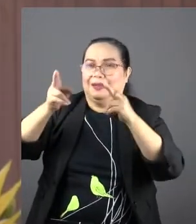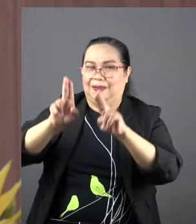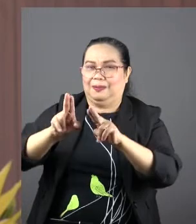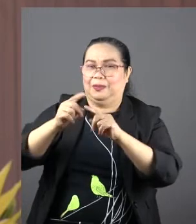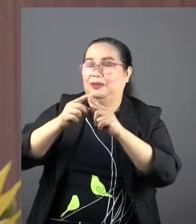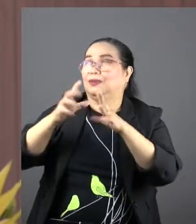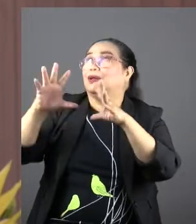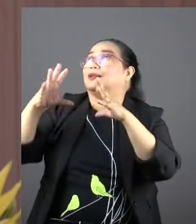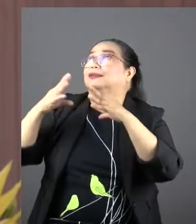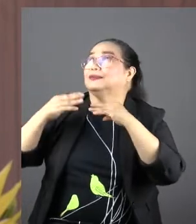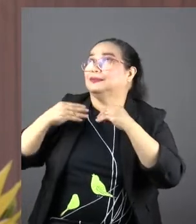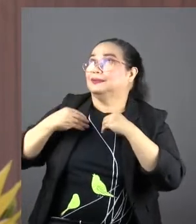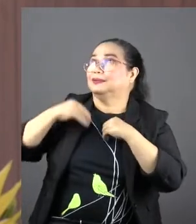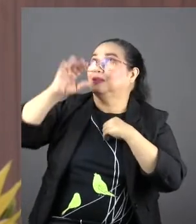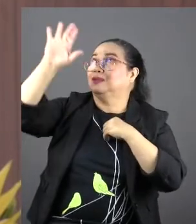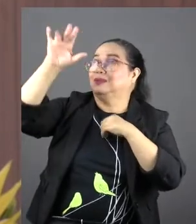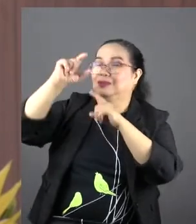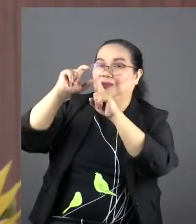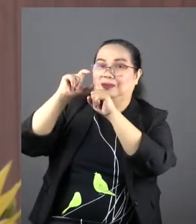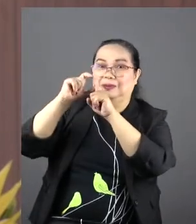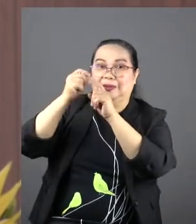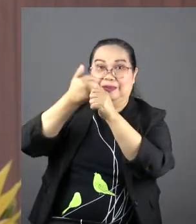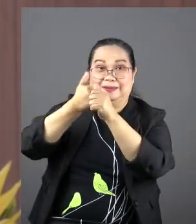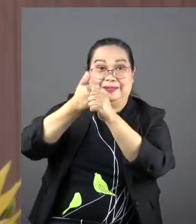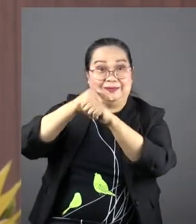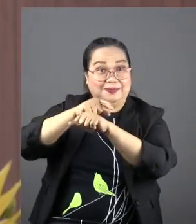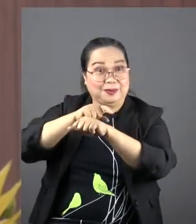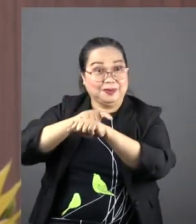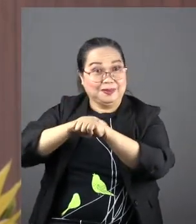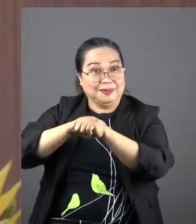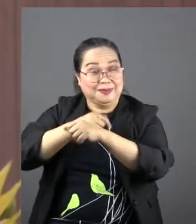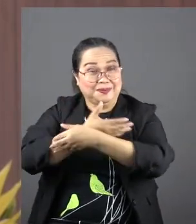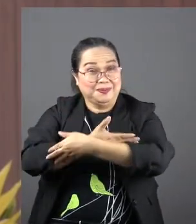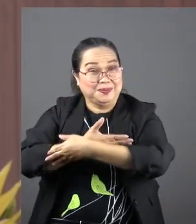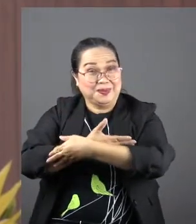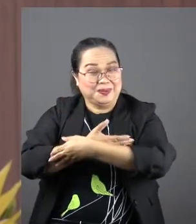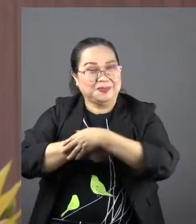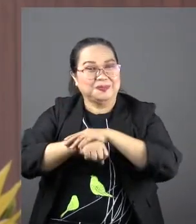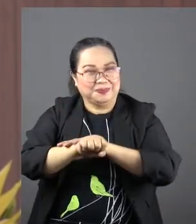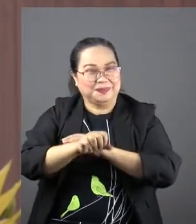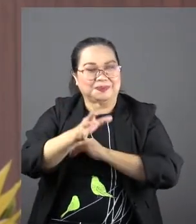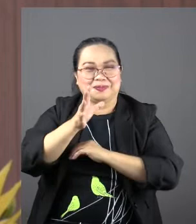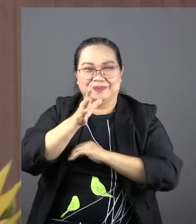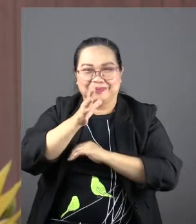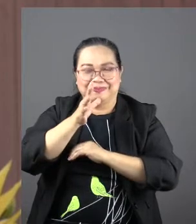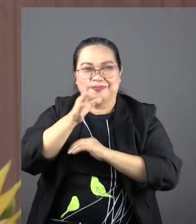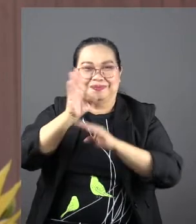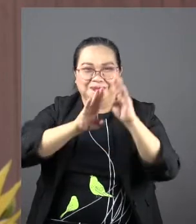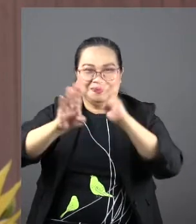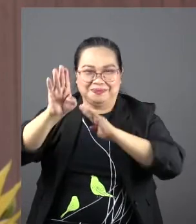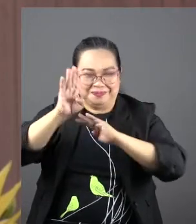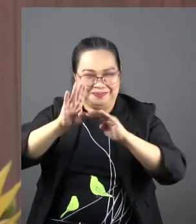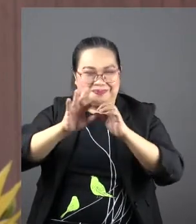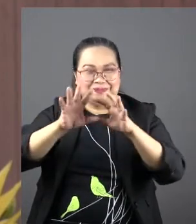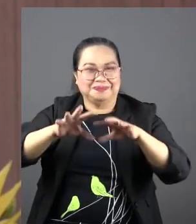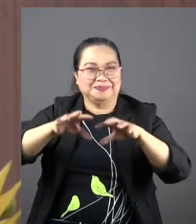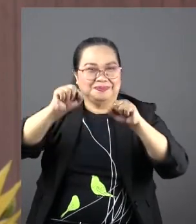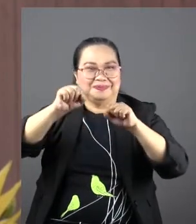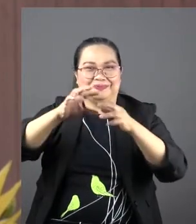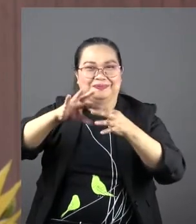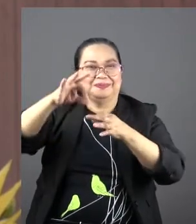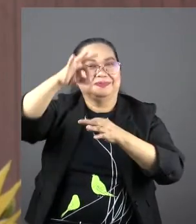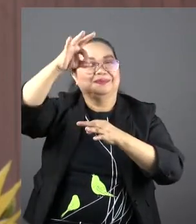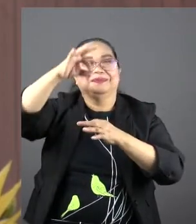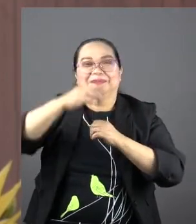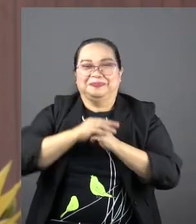to your word. Every time a child is born to a mother, whether biologically, by adoption, or spiritually,